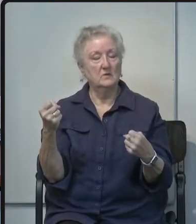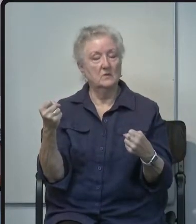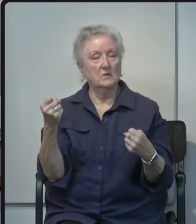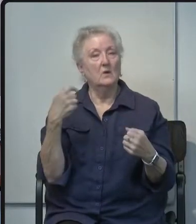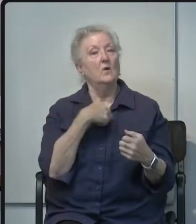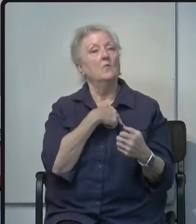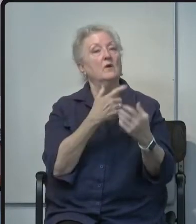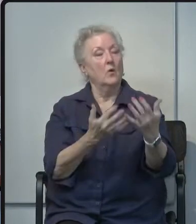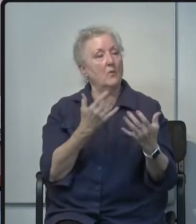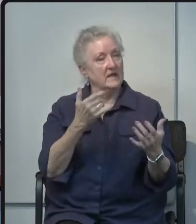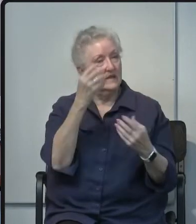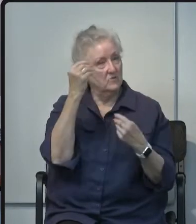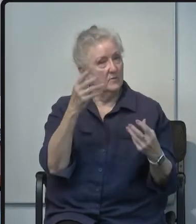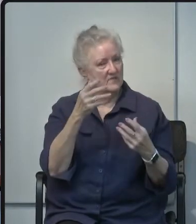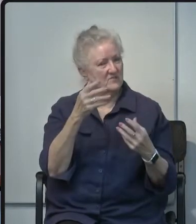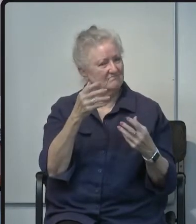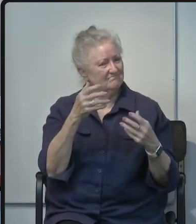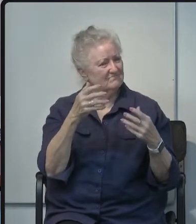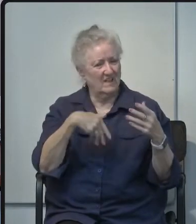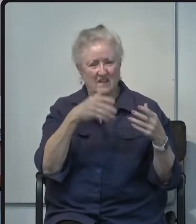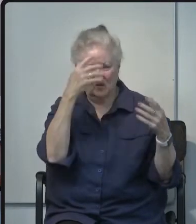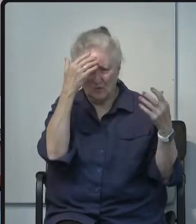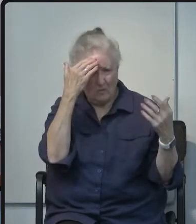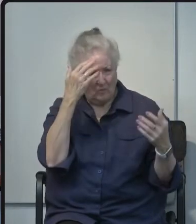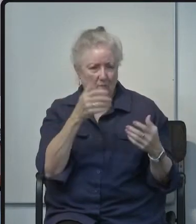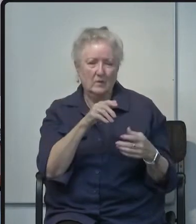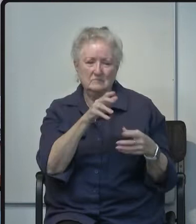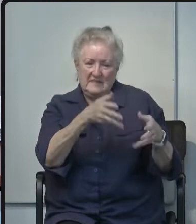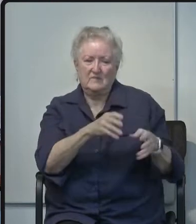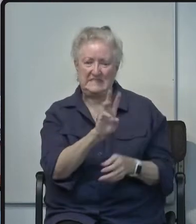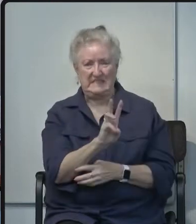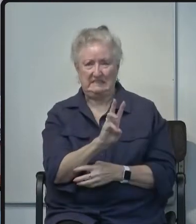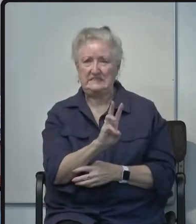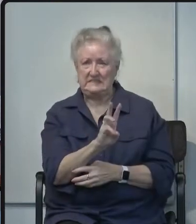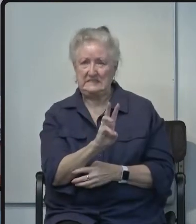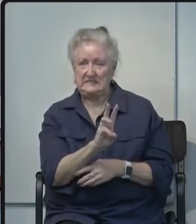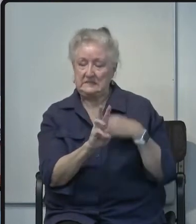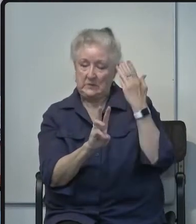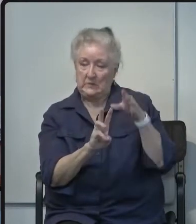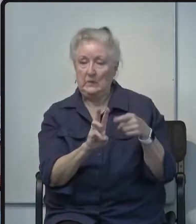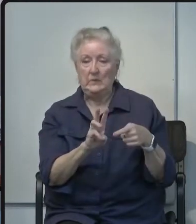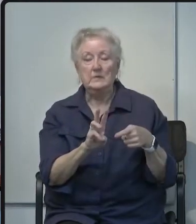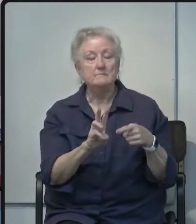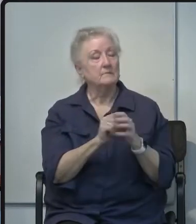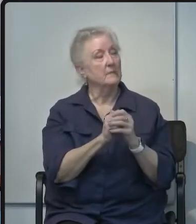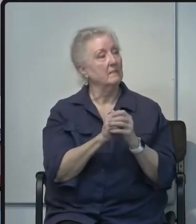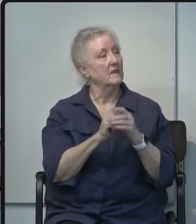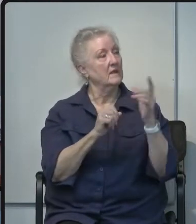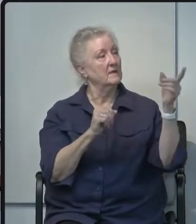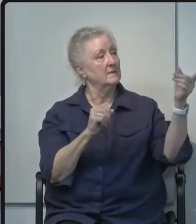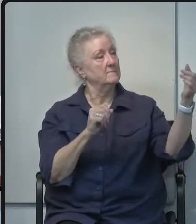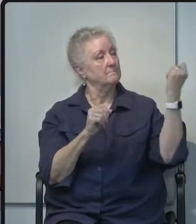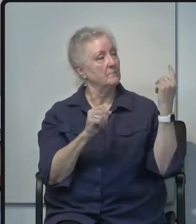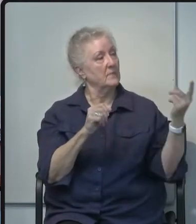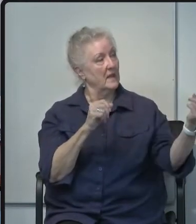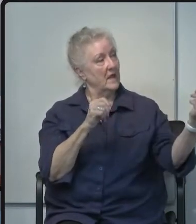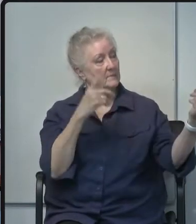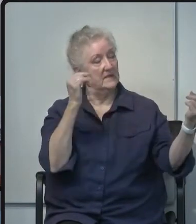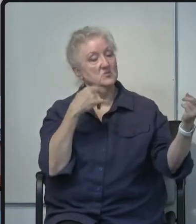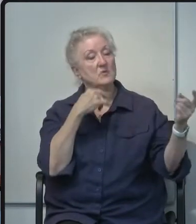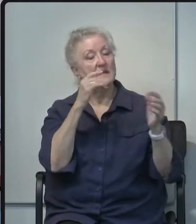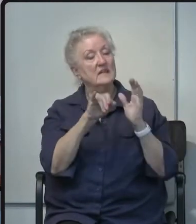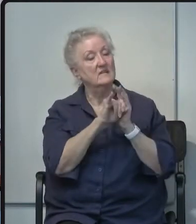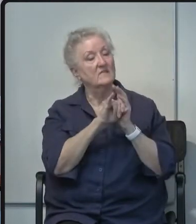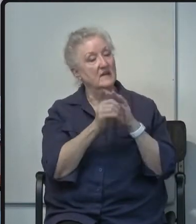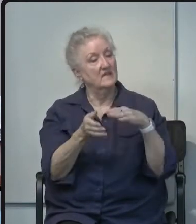for information on six okay and since you identified the the um death